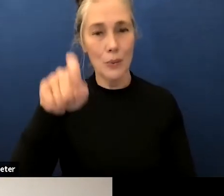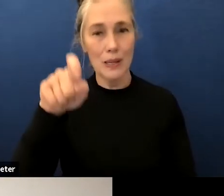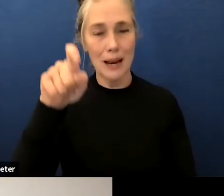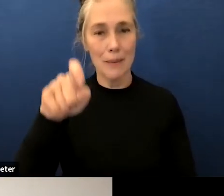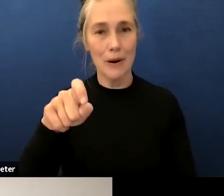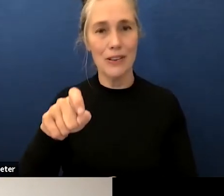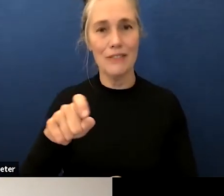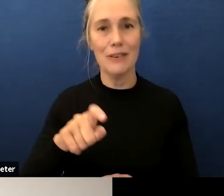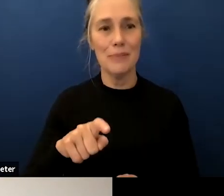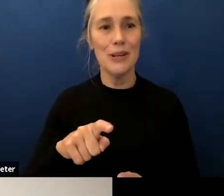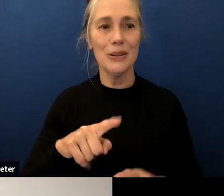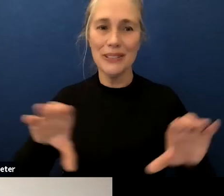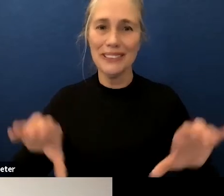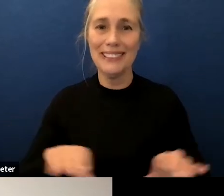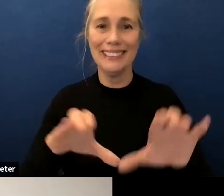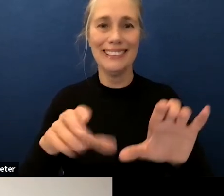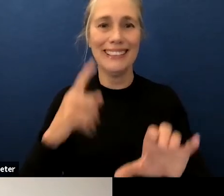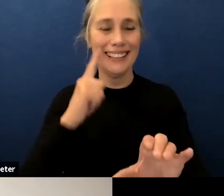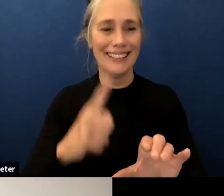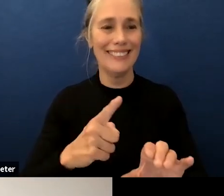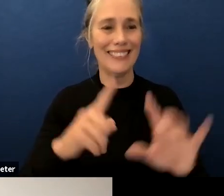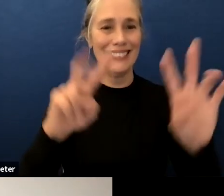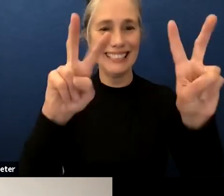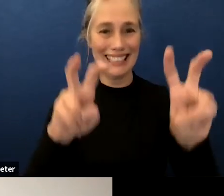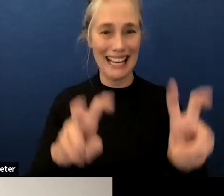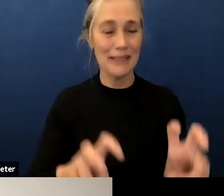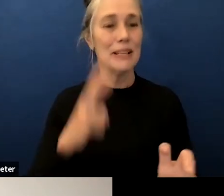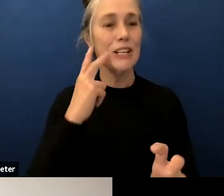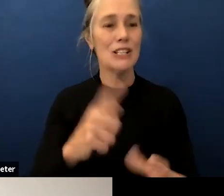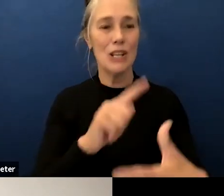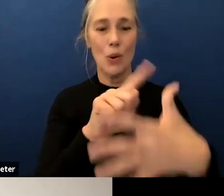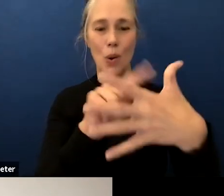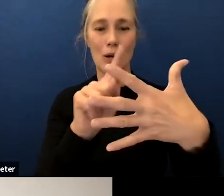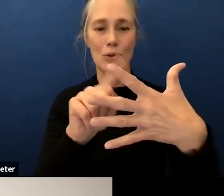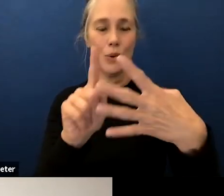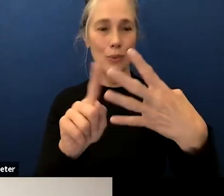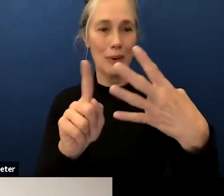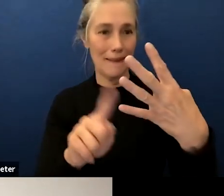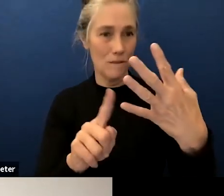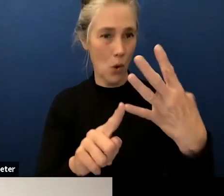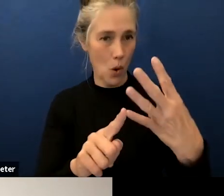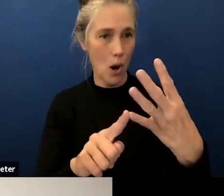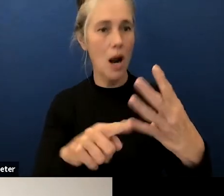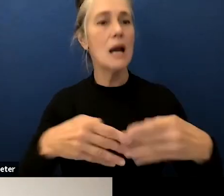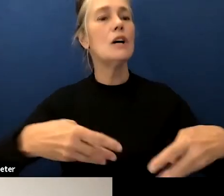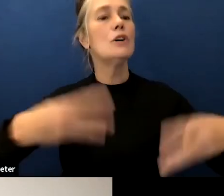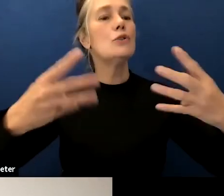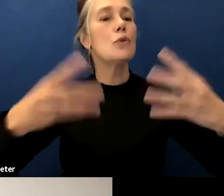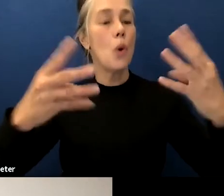action on this item so you see we have one two three four please continue scrolling